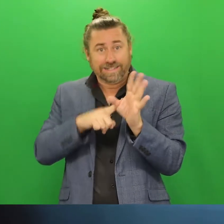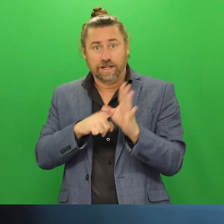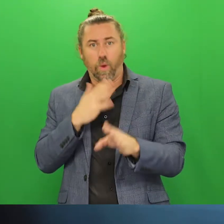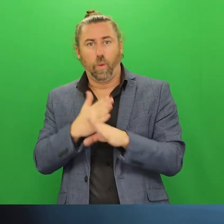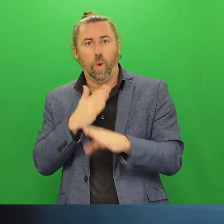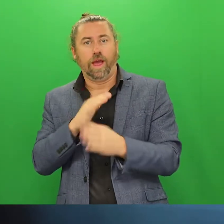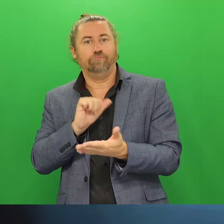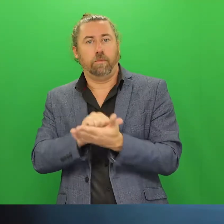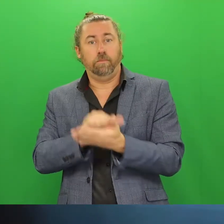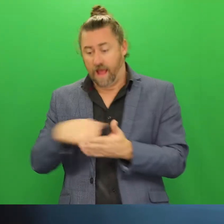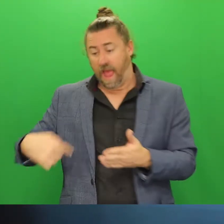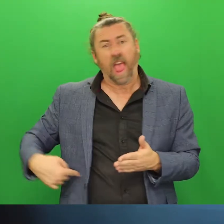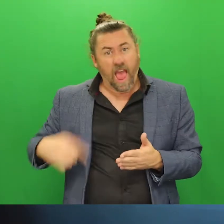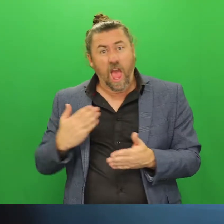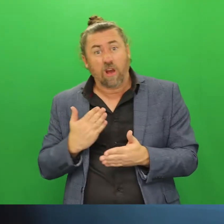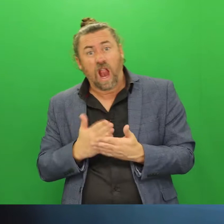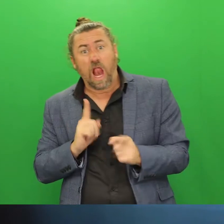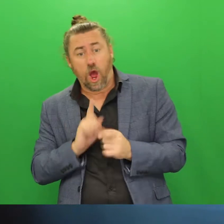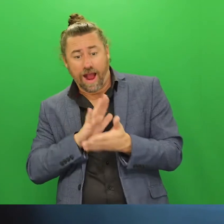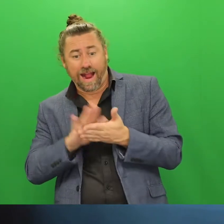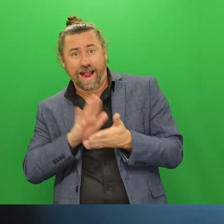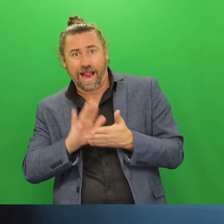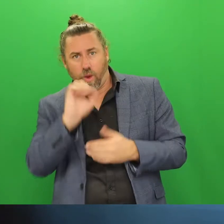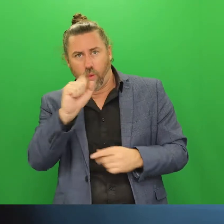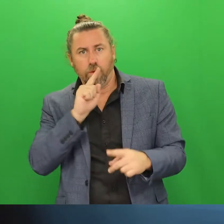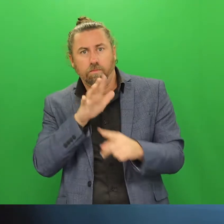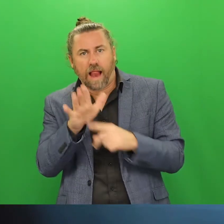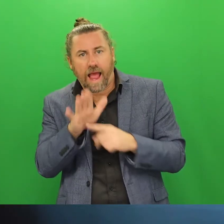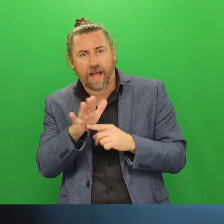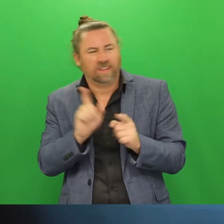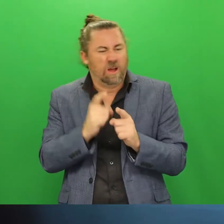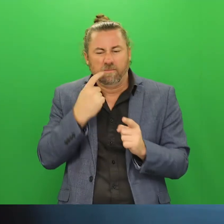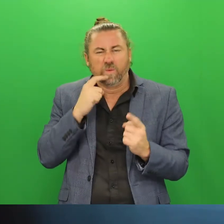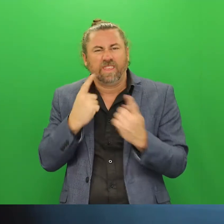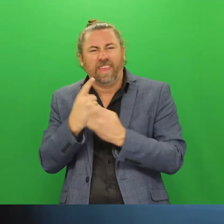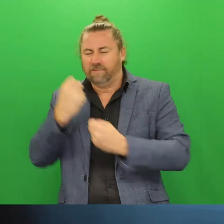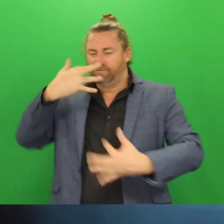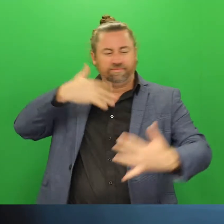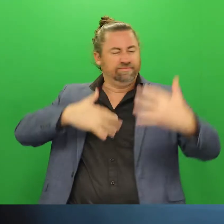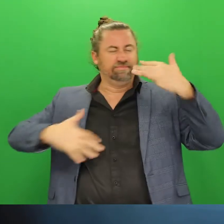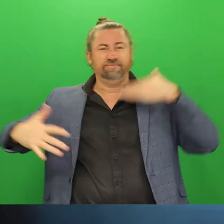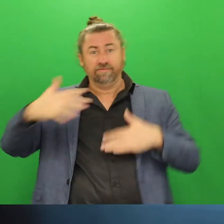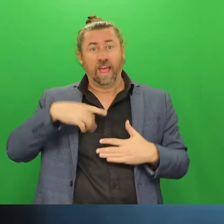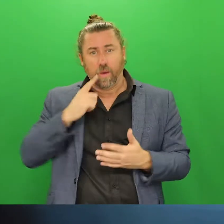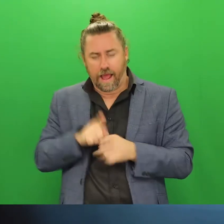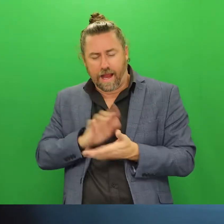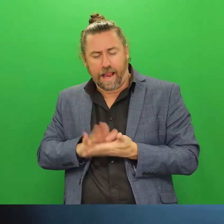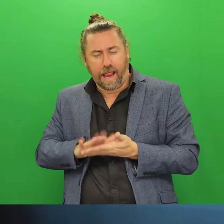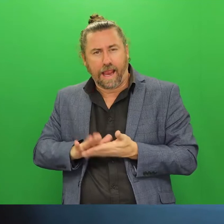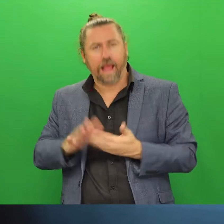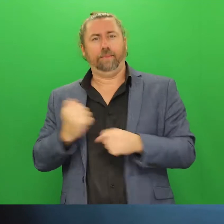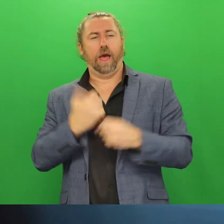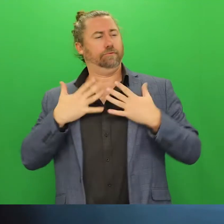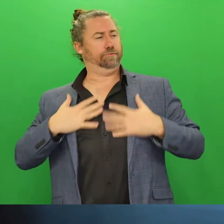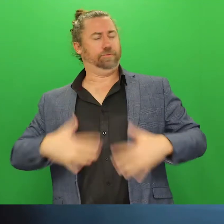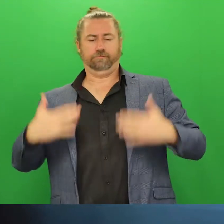filter your blood from toxic substances and other things. And then, again, provide advice on what